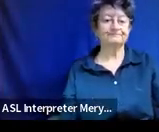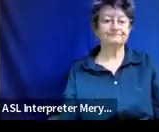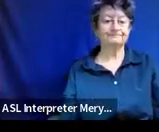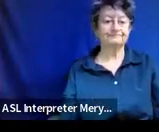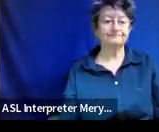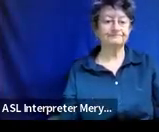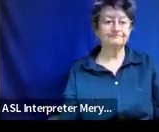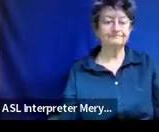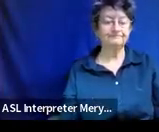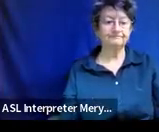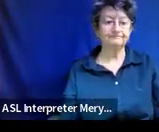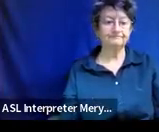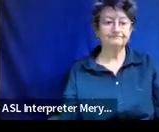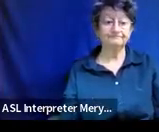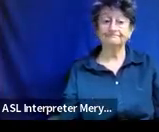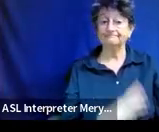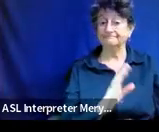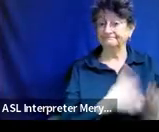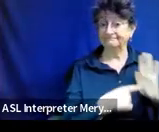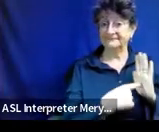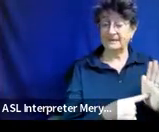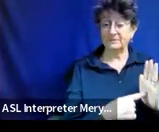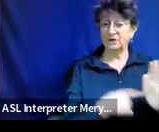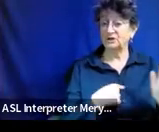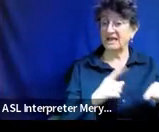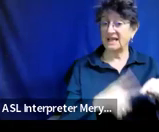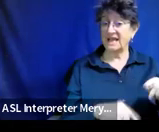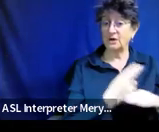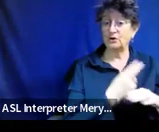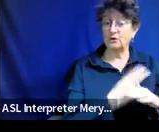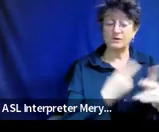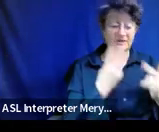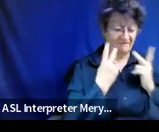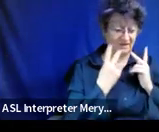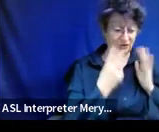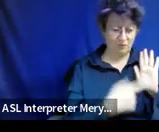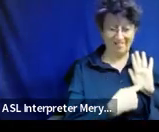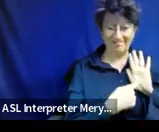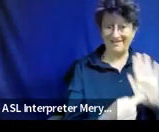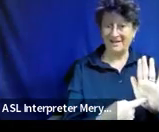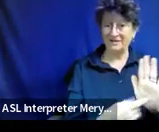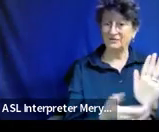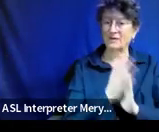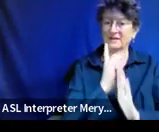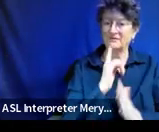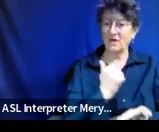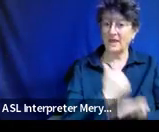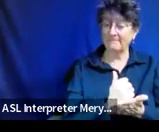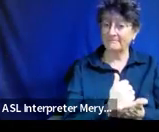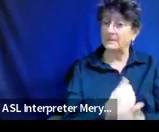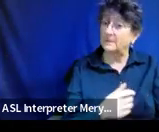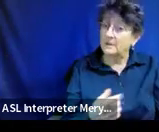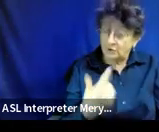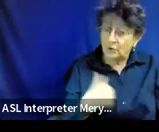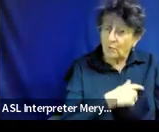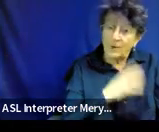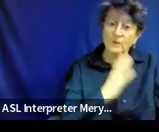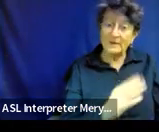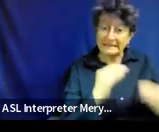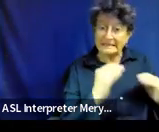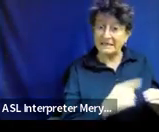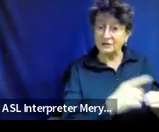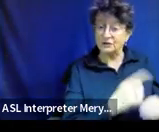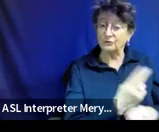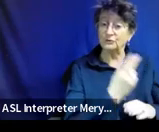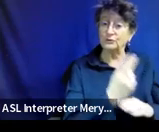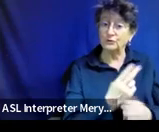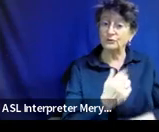So Nina cannot use a visual to request help. So that's what we're going to do. We're going to teach her to use a help card